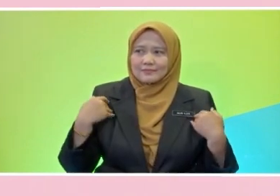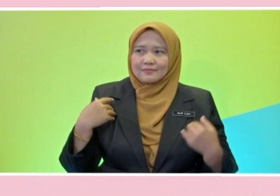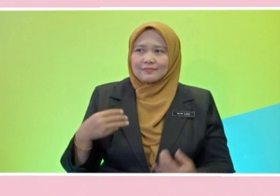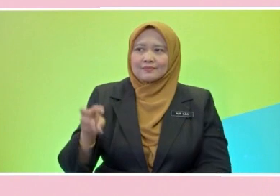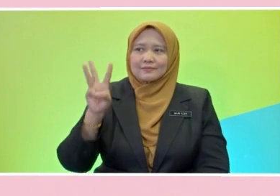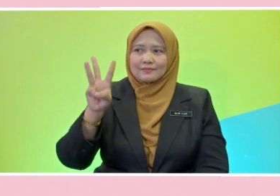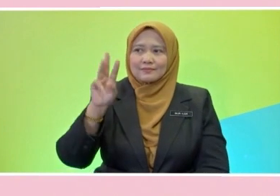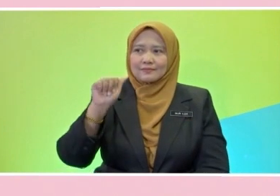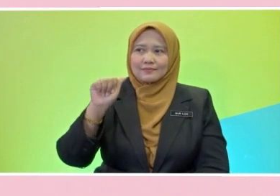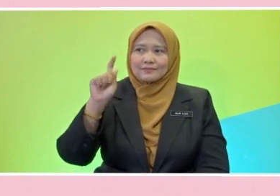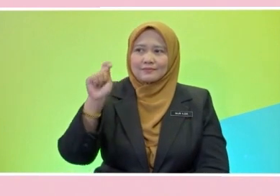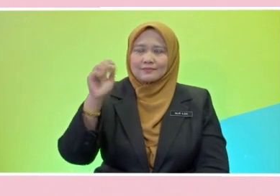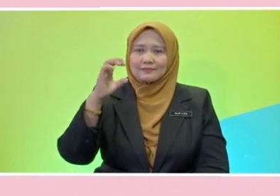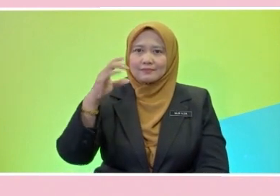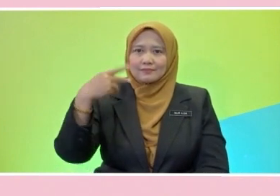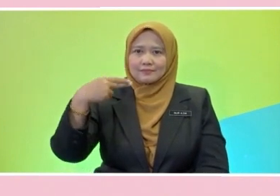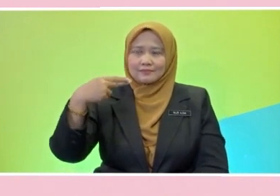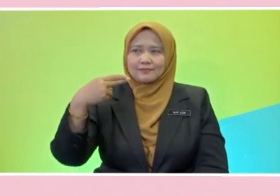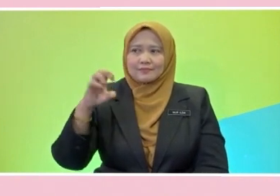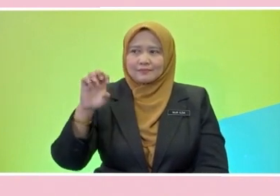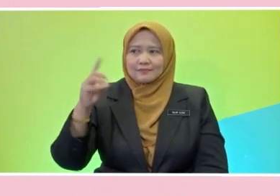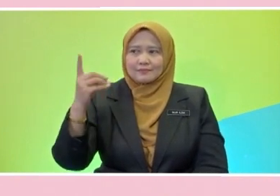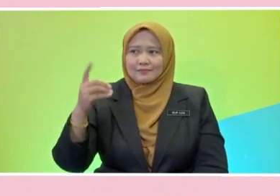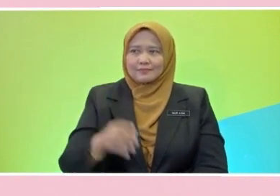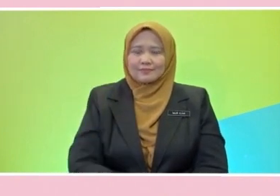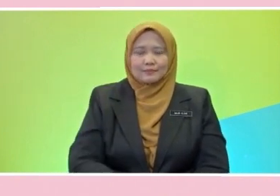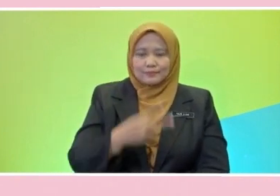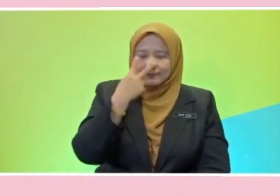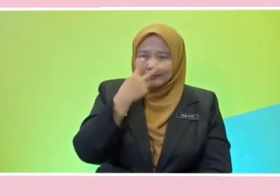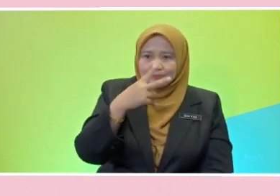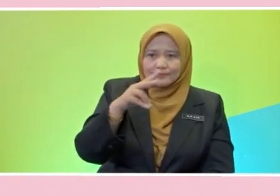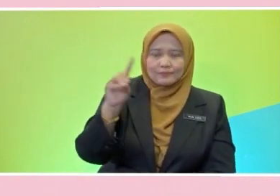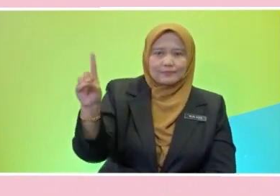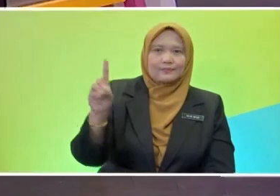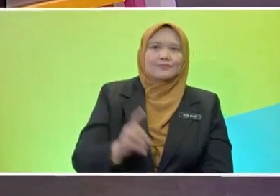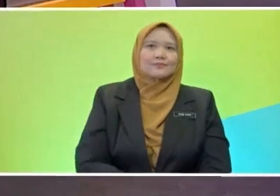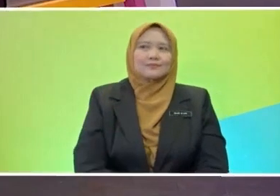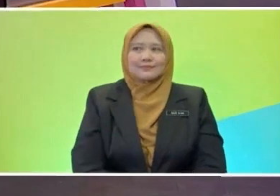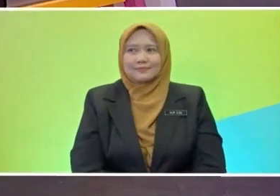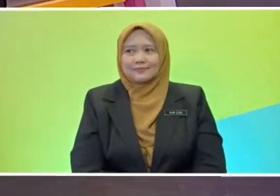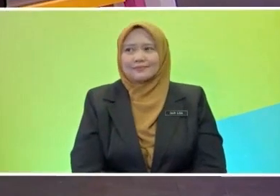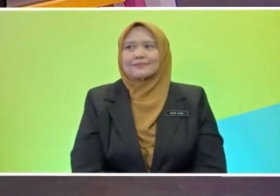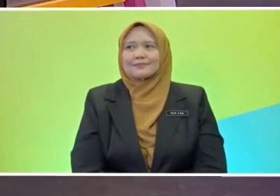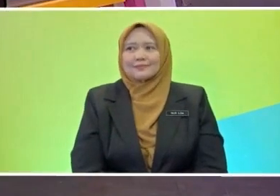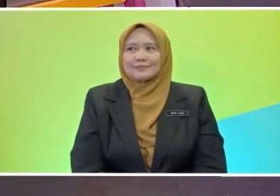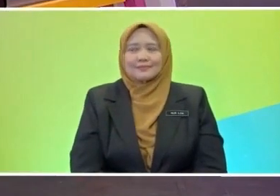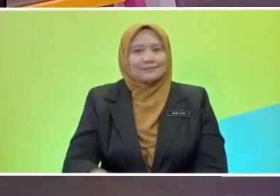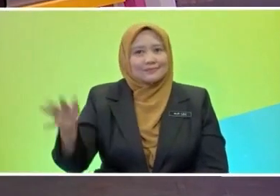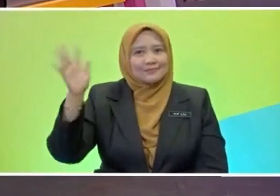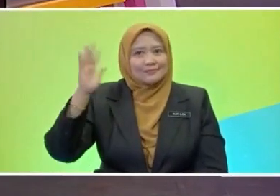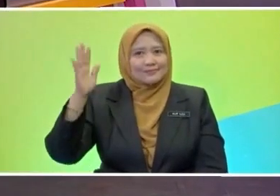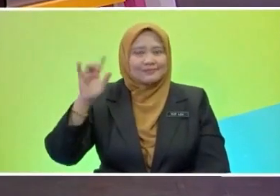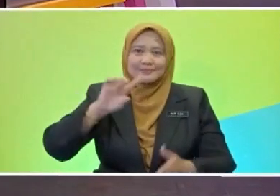last row. W-A-T-C-H-E-D. Watched. Very good. Okay, bye